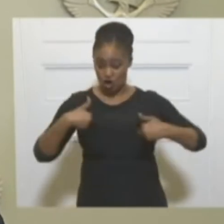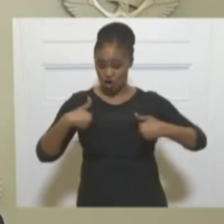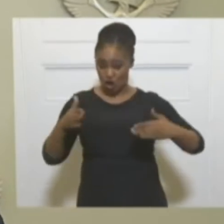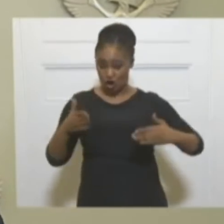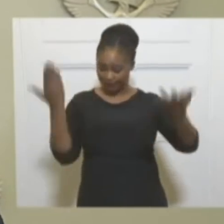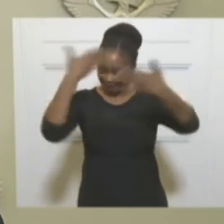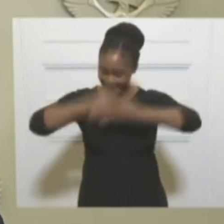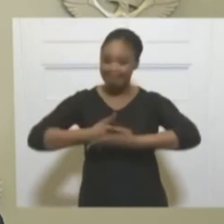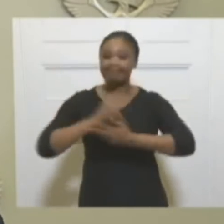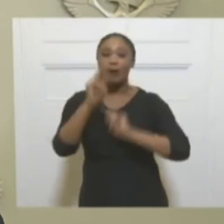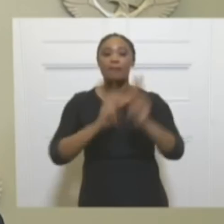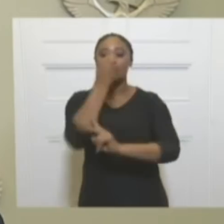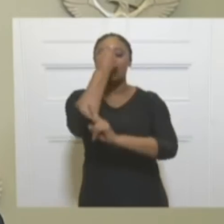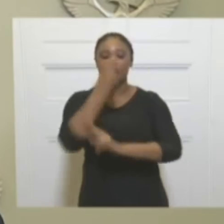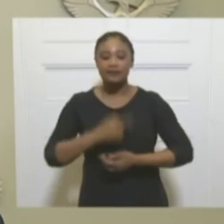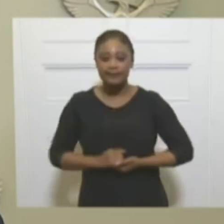midnight to night.